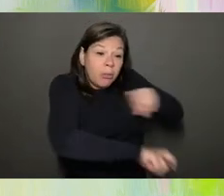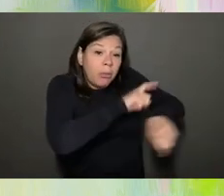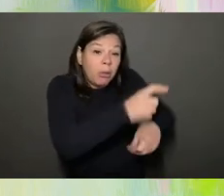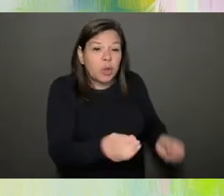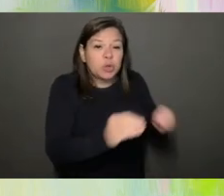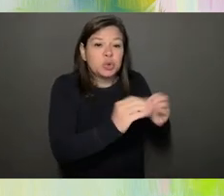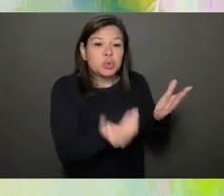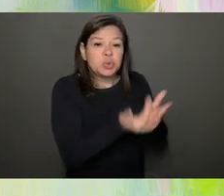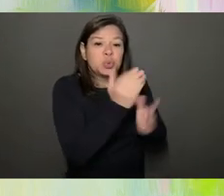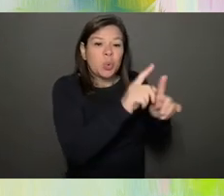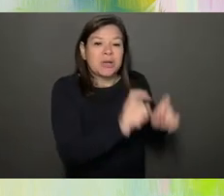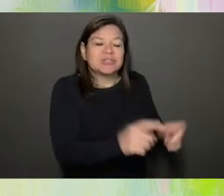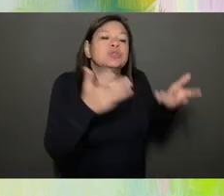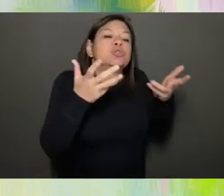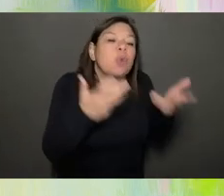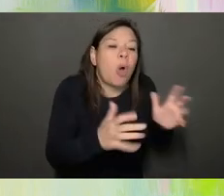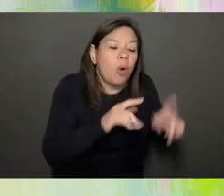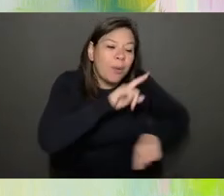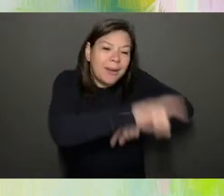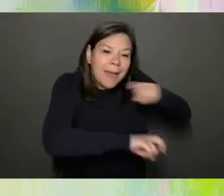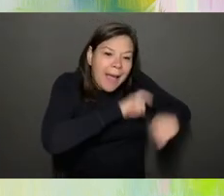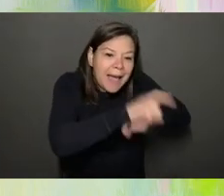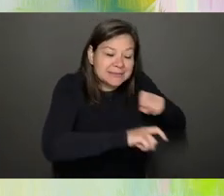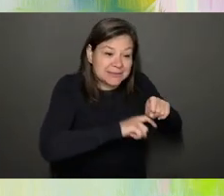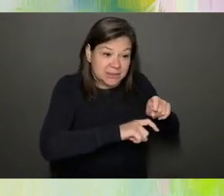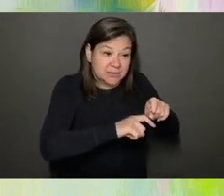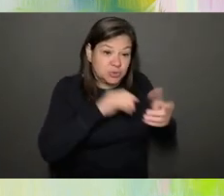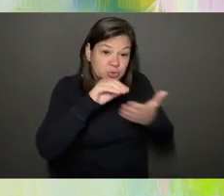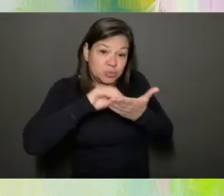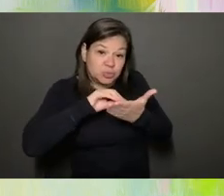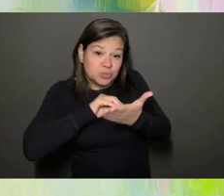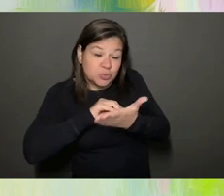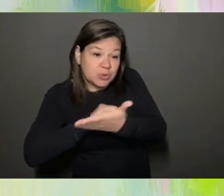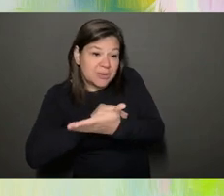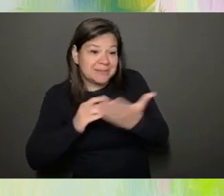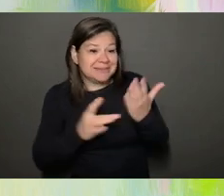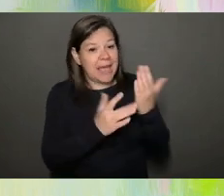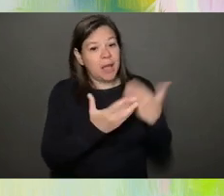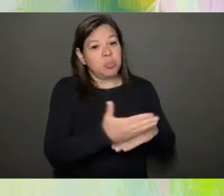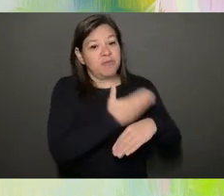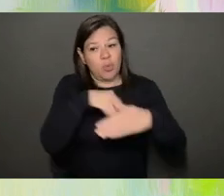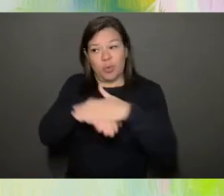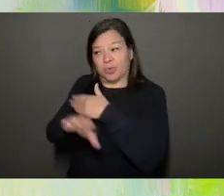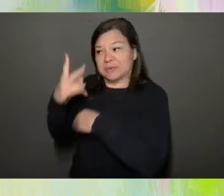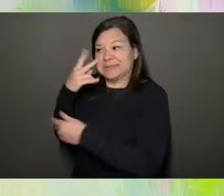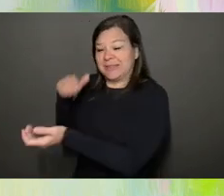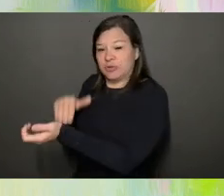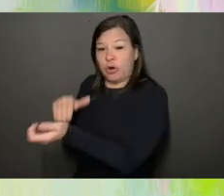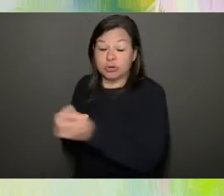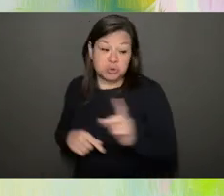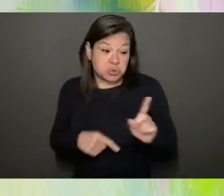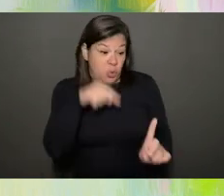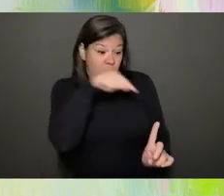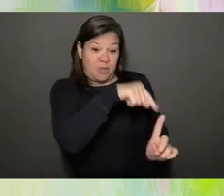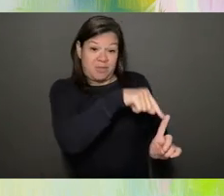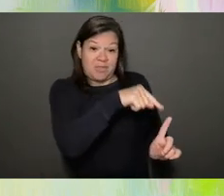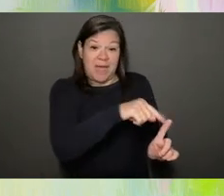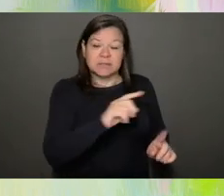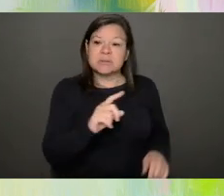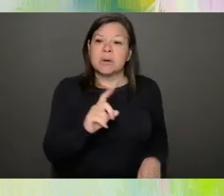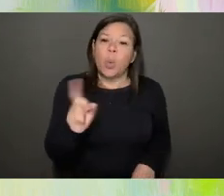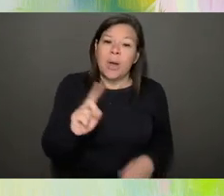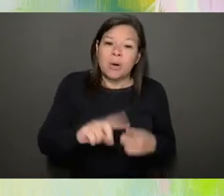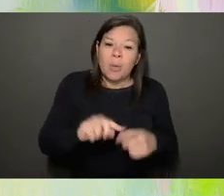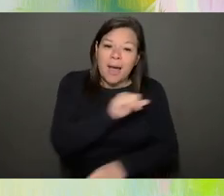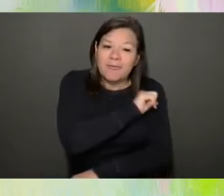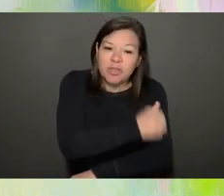do that. You already ask people questions. So I think the that's one way to think about not just where do I have authority, but where do I